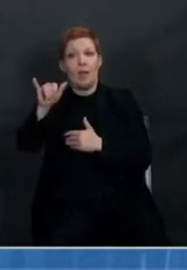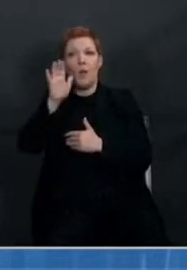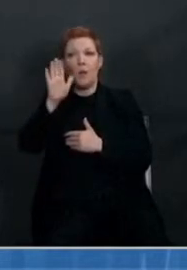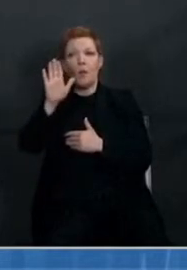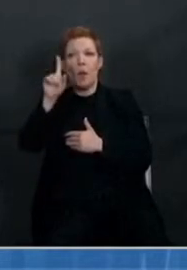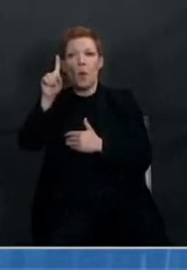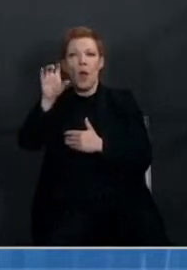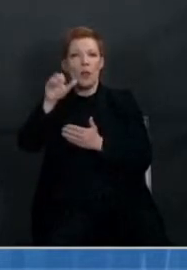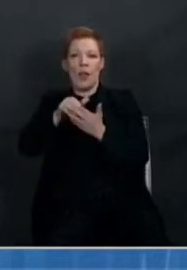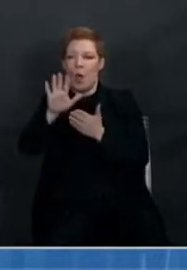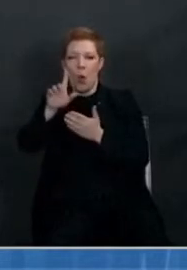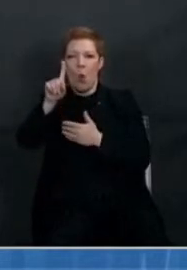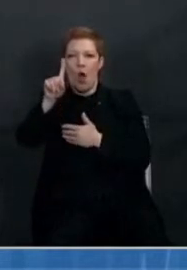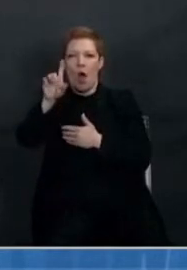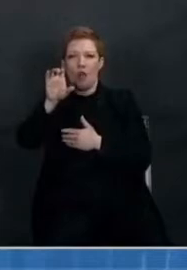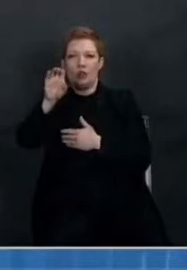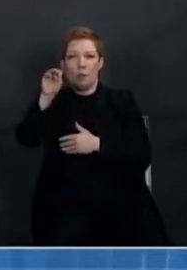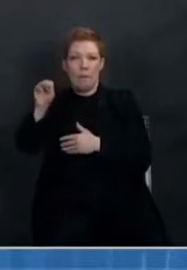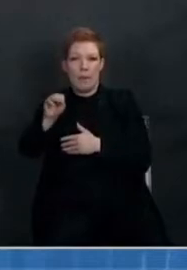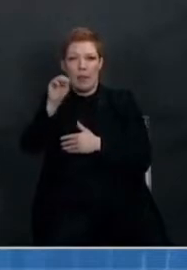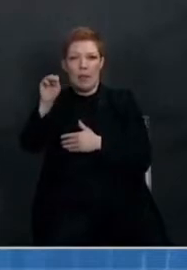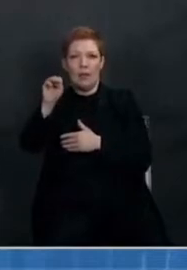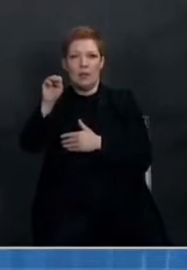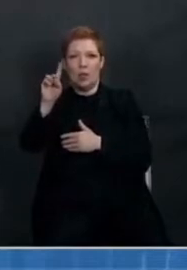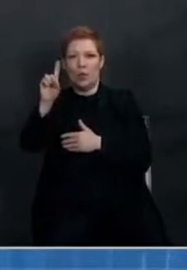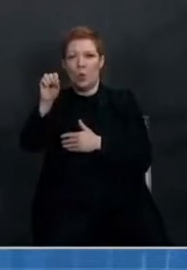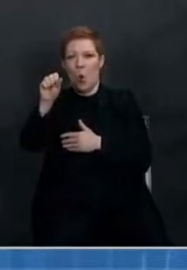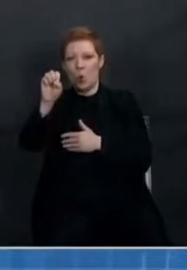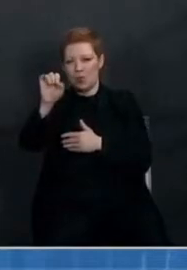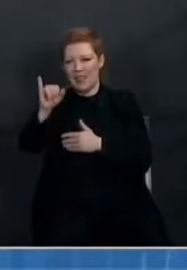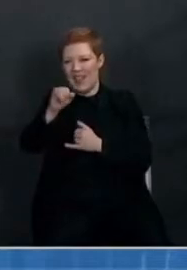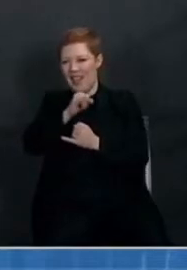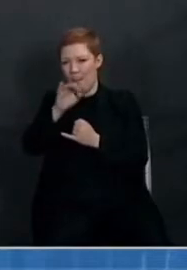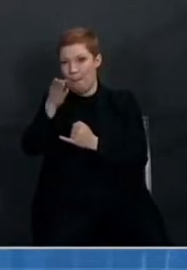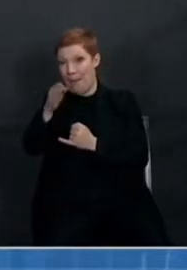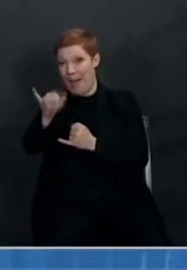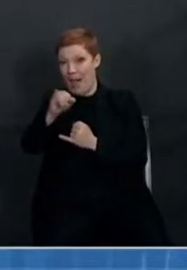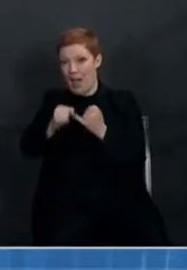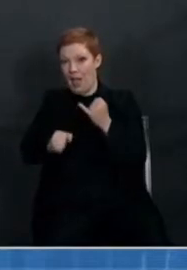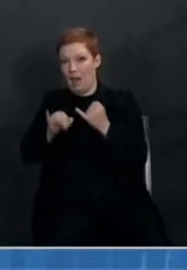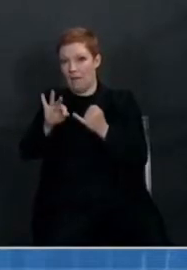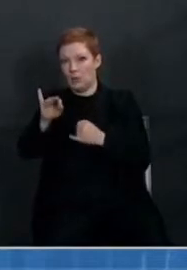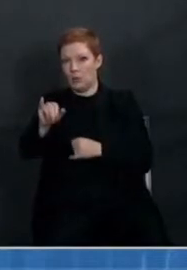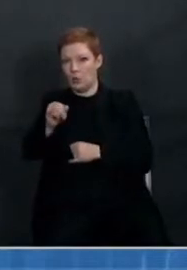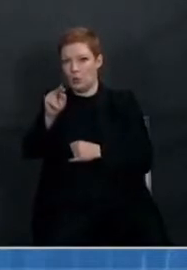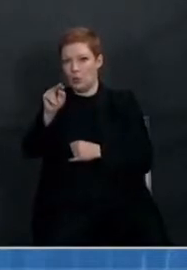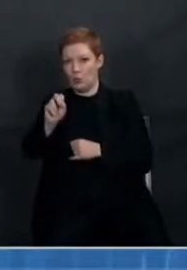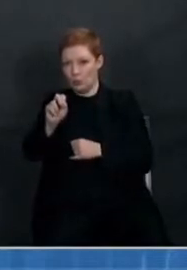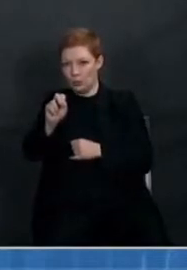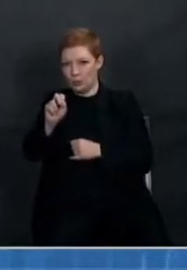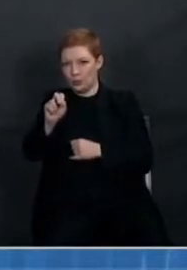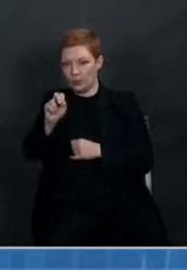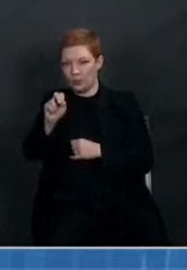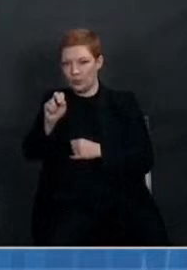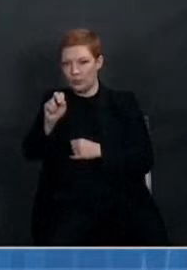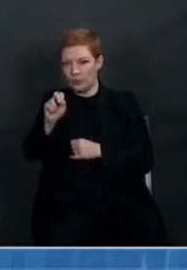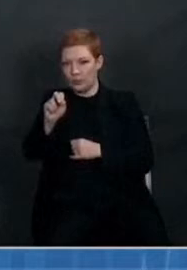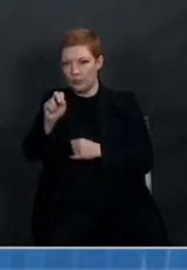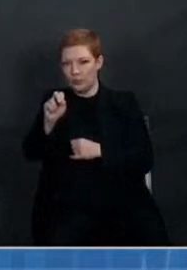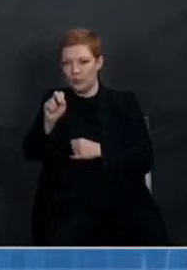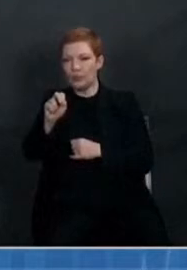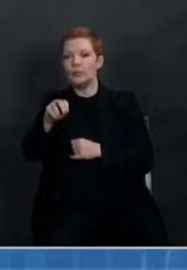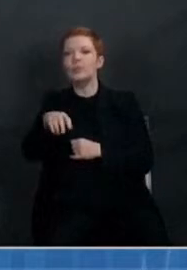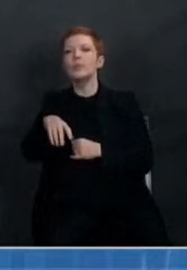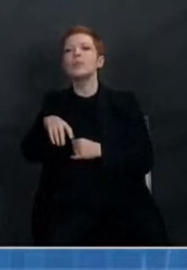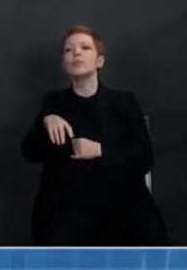doses by the end of the second quarter. That's the end of June. And, you know, I would not at this point